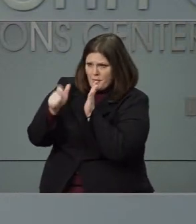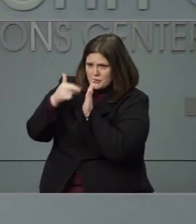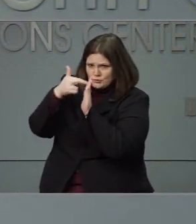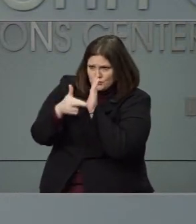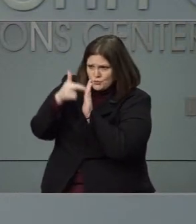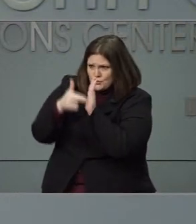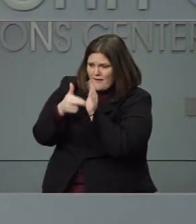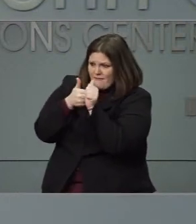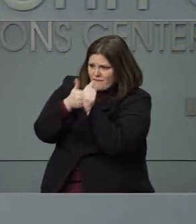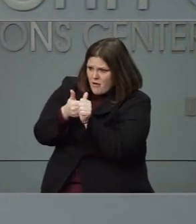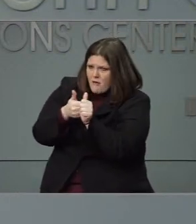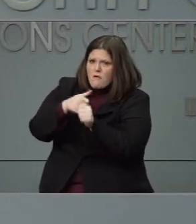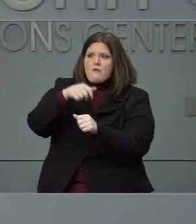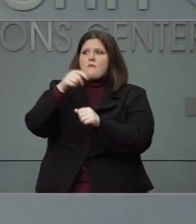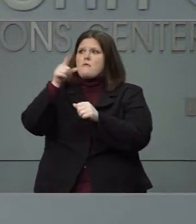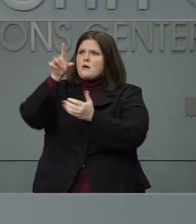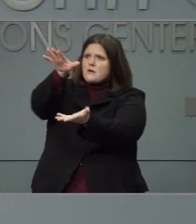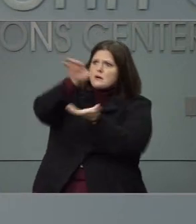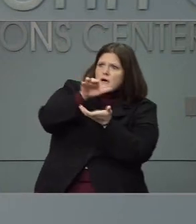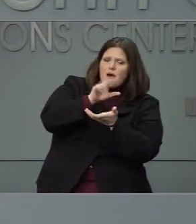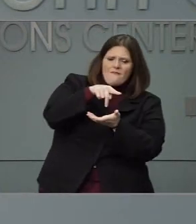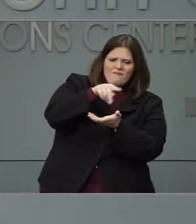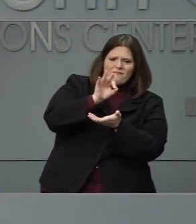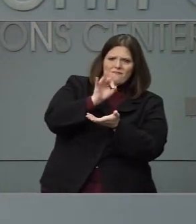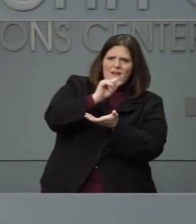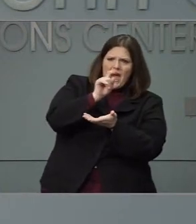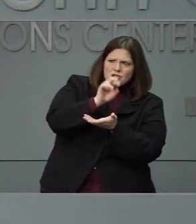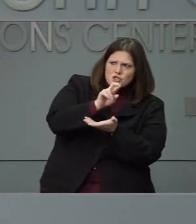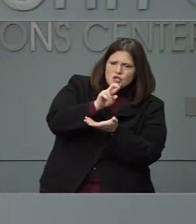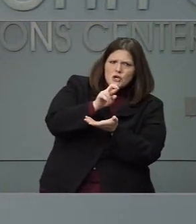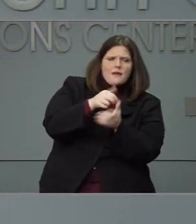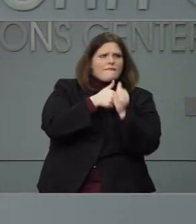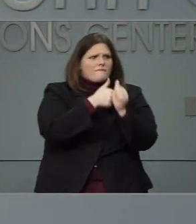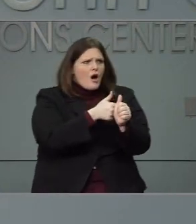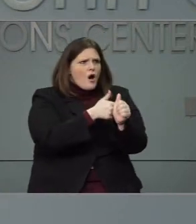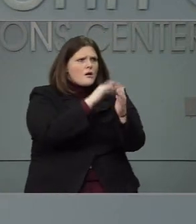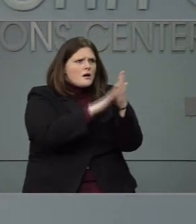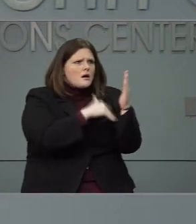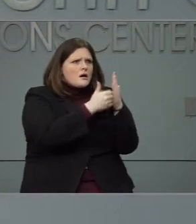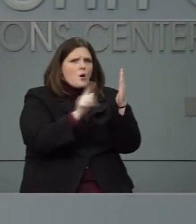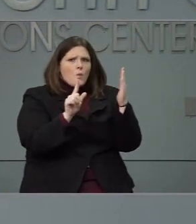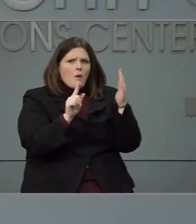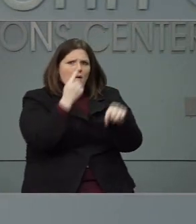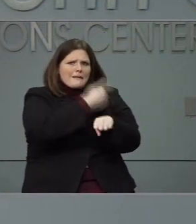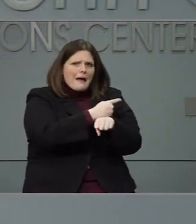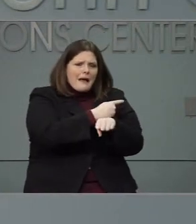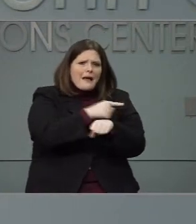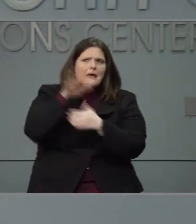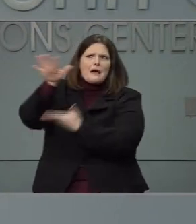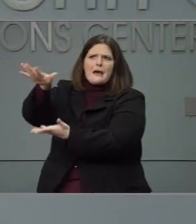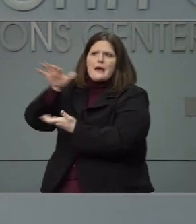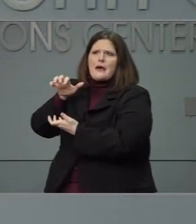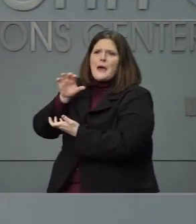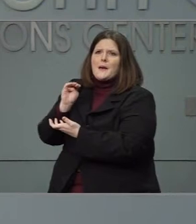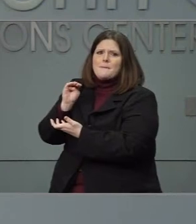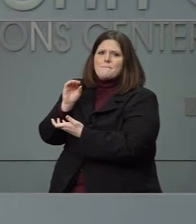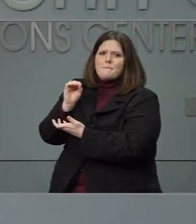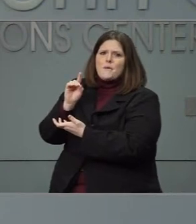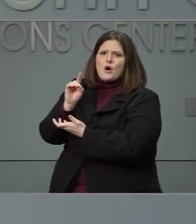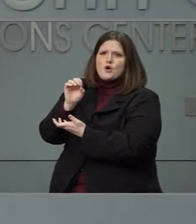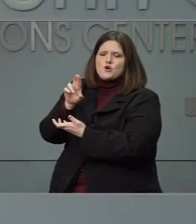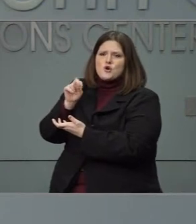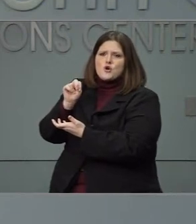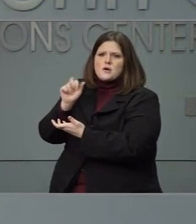get vaccinated and then vaccinated again. 21 days later, Moderna vaccinated and 28 days later.